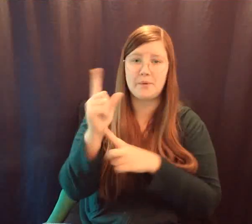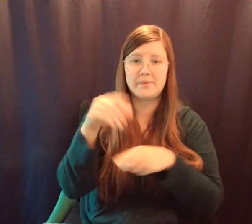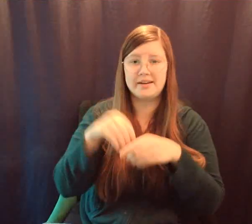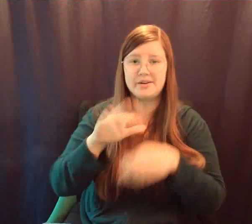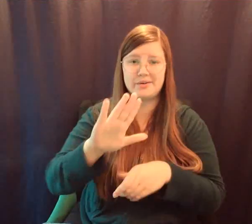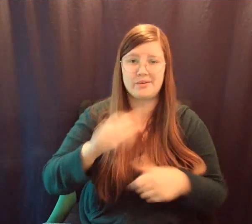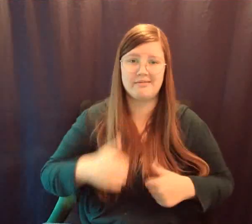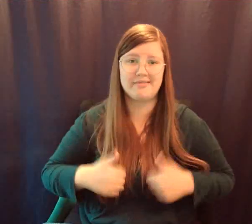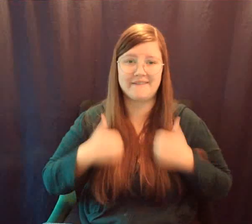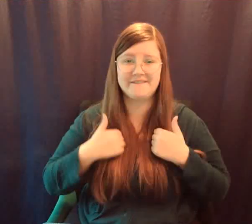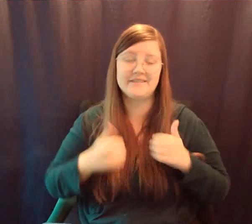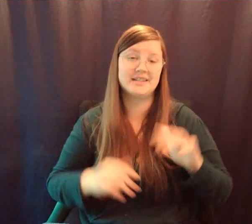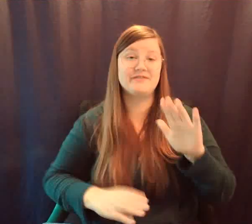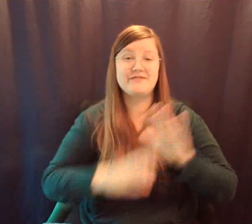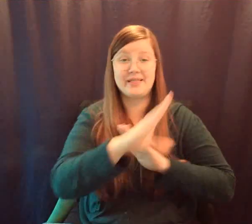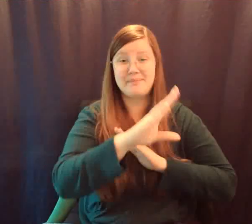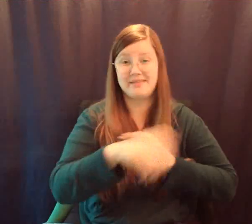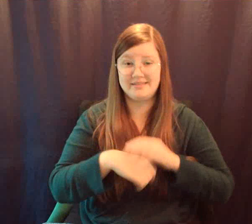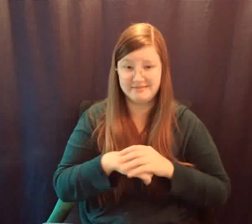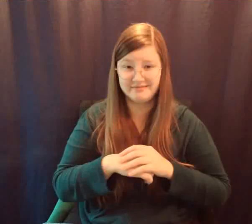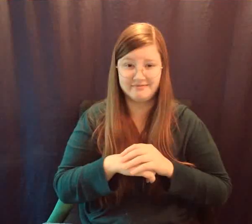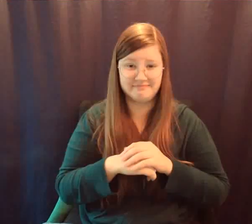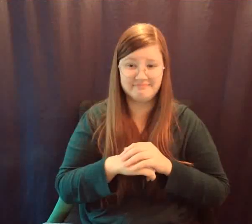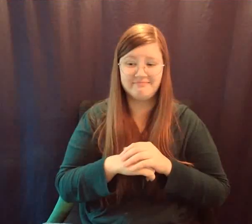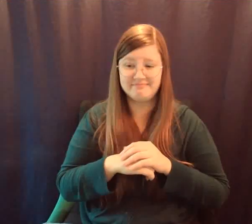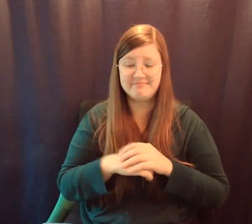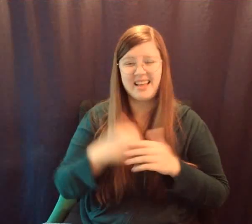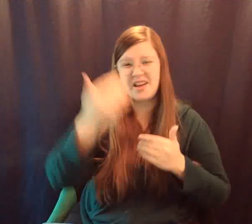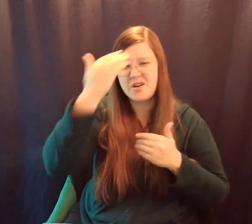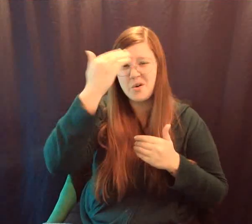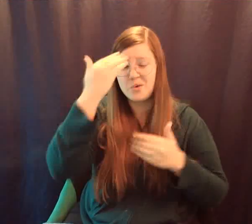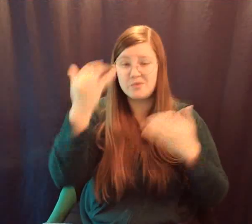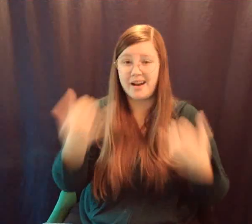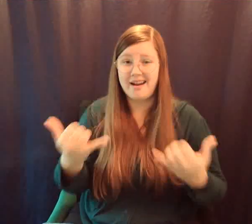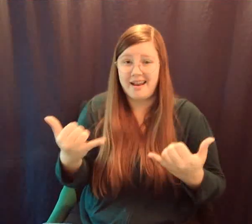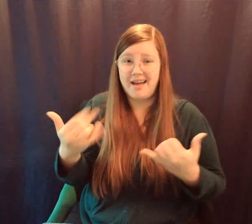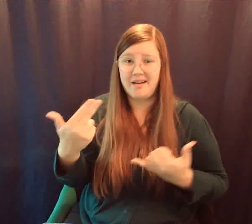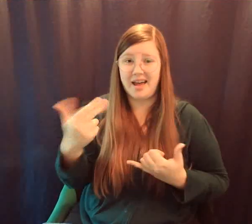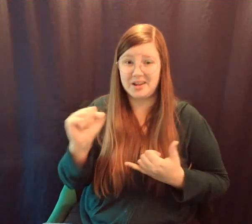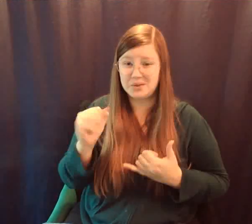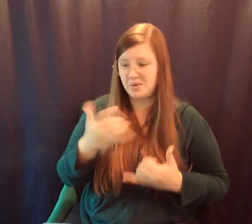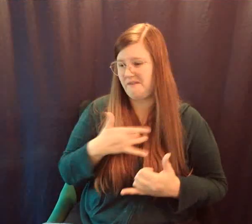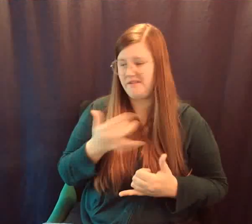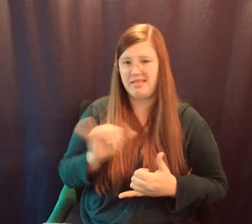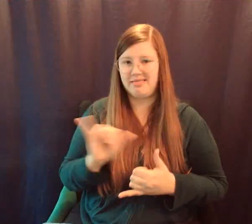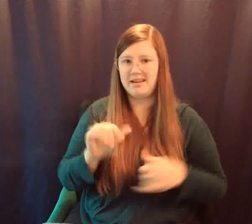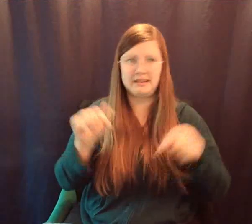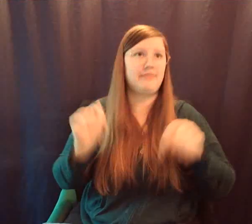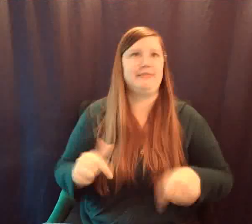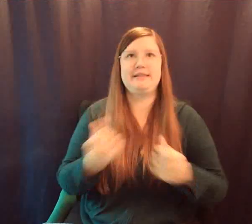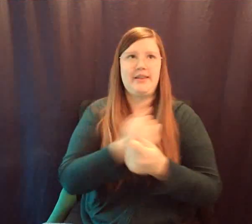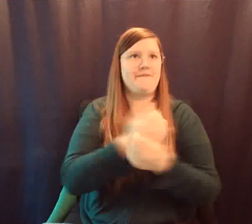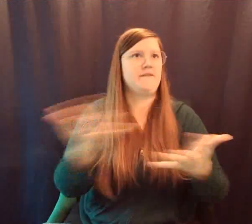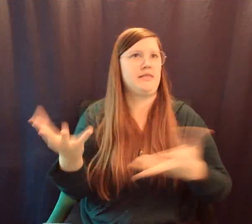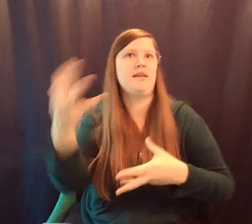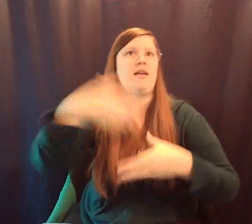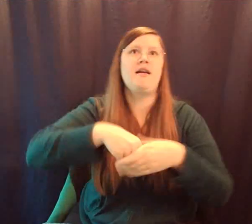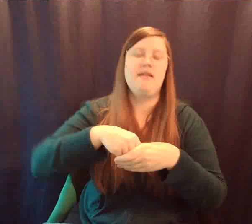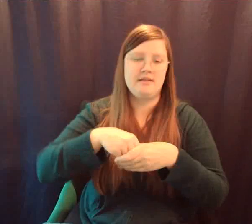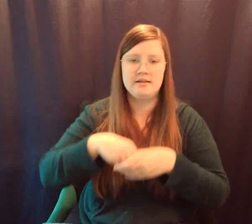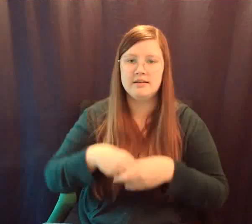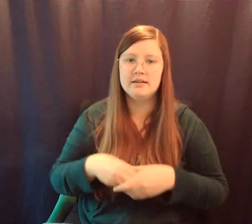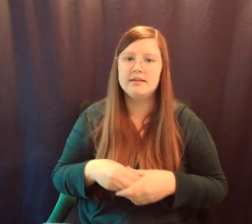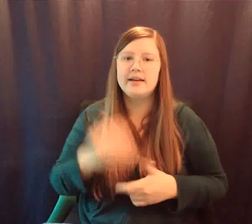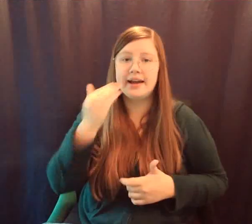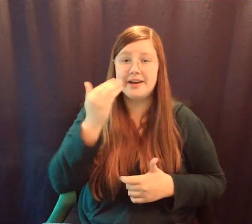development. And I know right now it seems like it's everything. And I know for a lot of students, high school, this isn't panning out